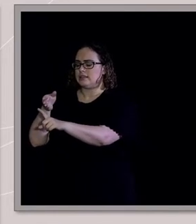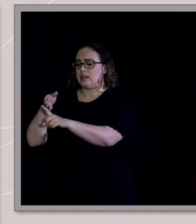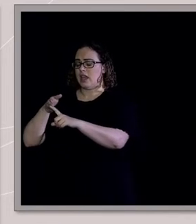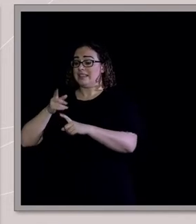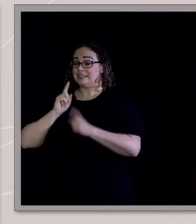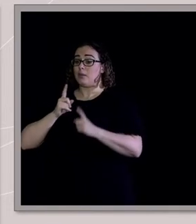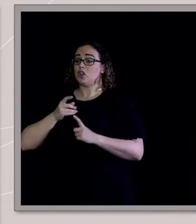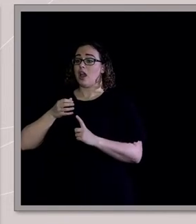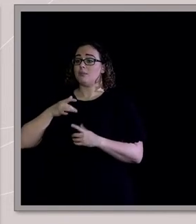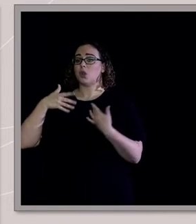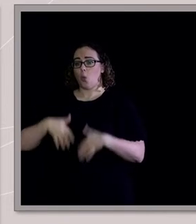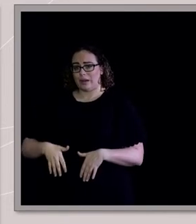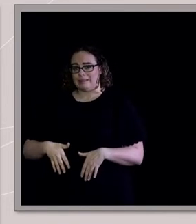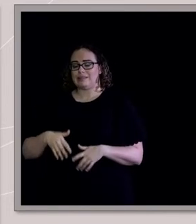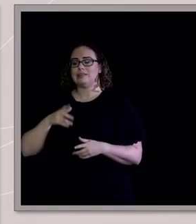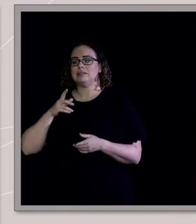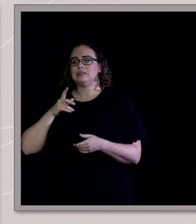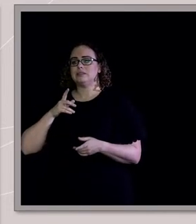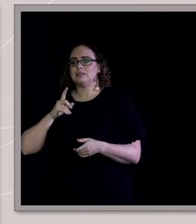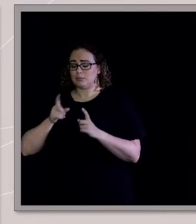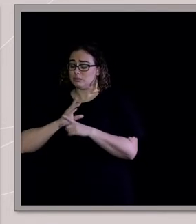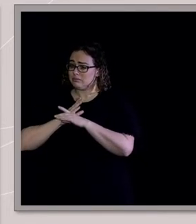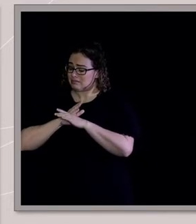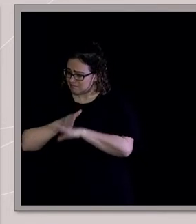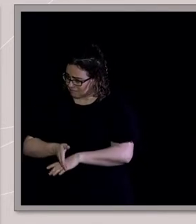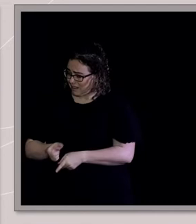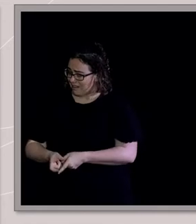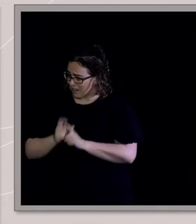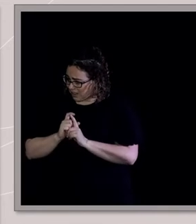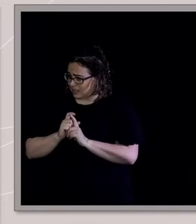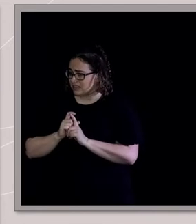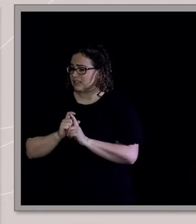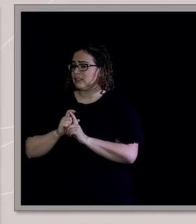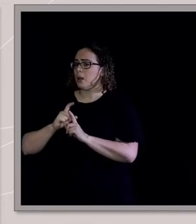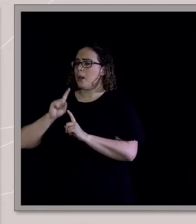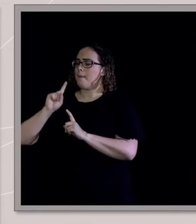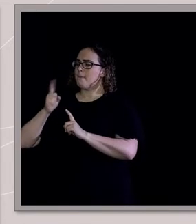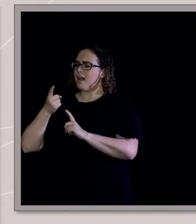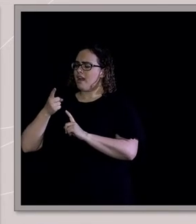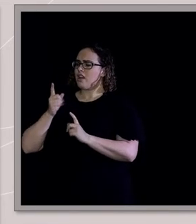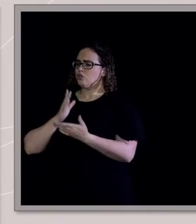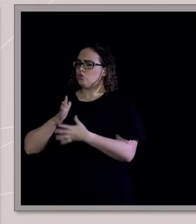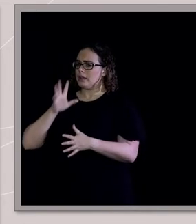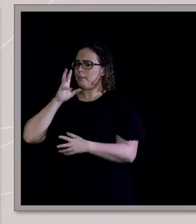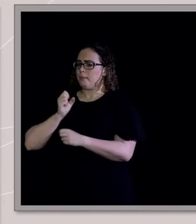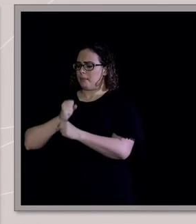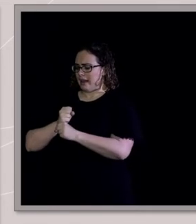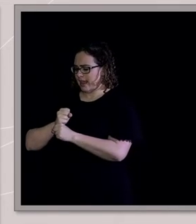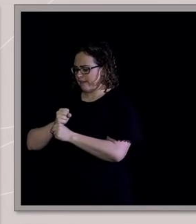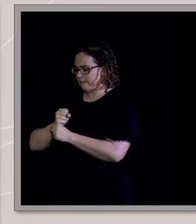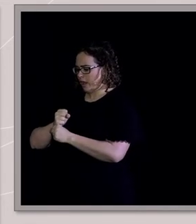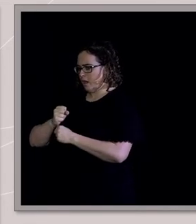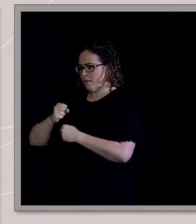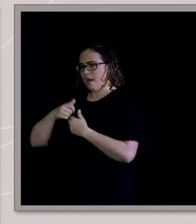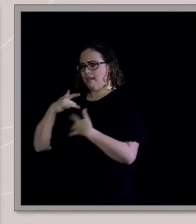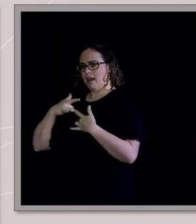it's been incredibly rewarding. And so being truthful about what I really believed in unlocked my life. And then